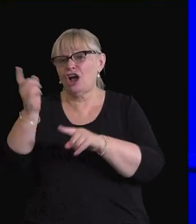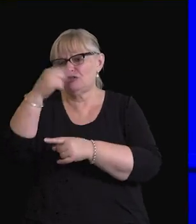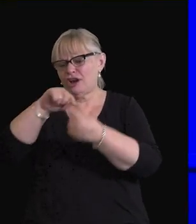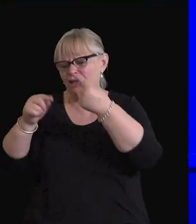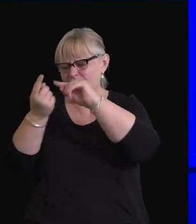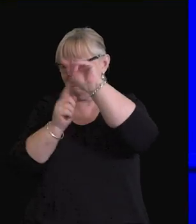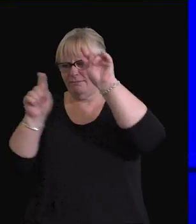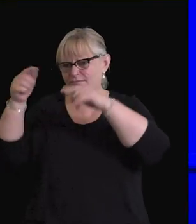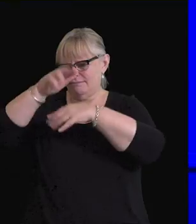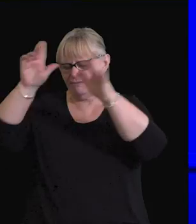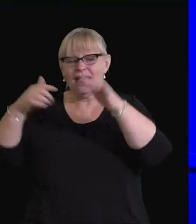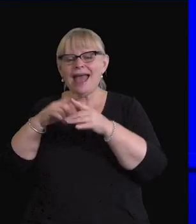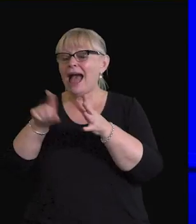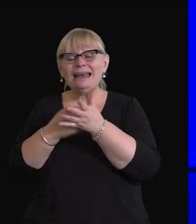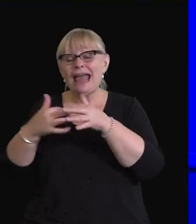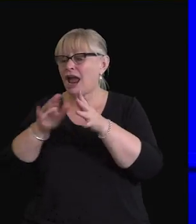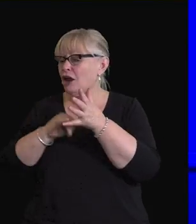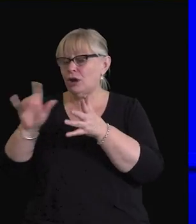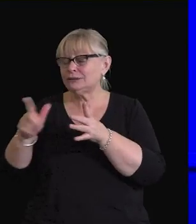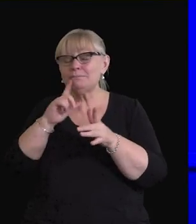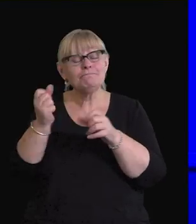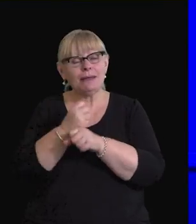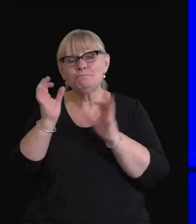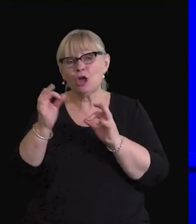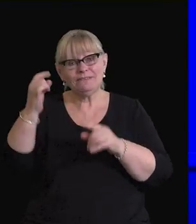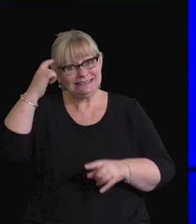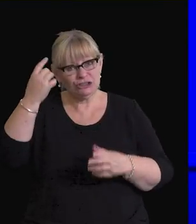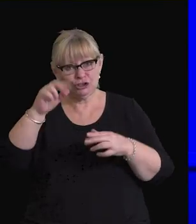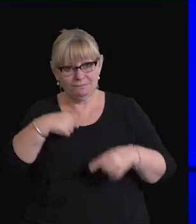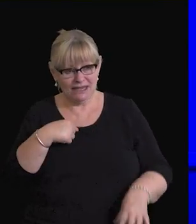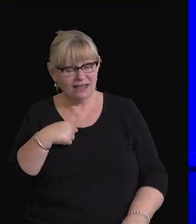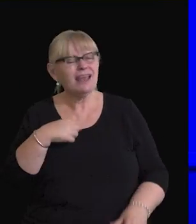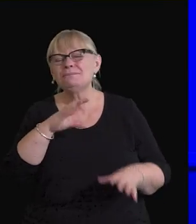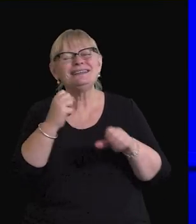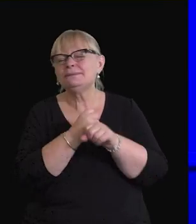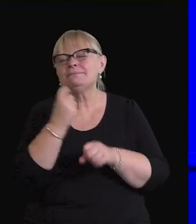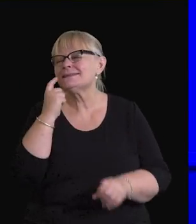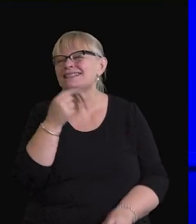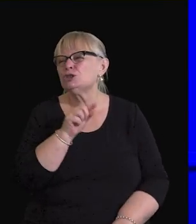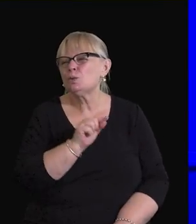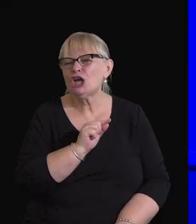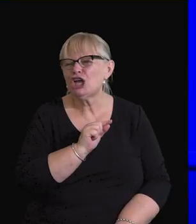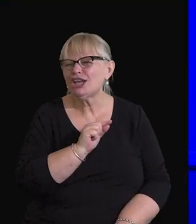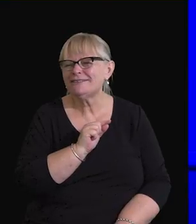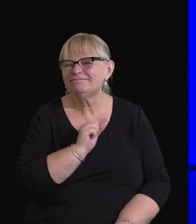arrows and everything. It made perfect sense to me. It didn't make sense to her.